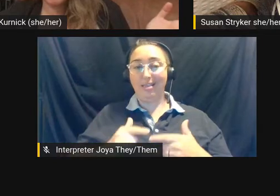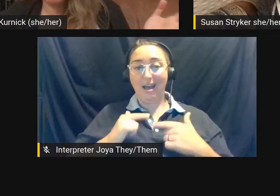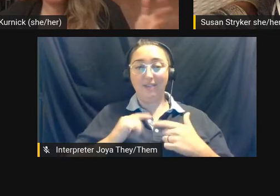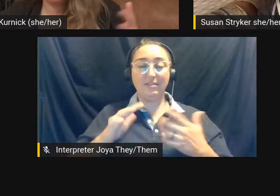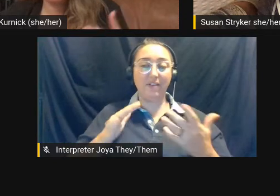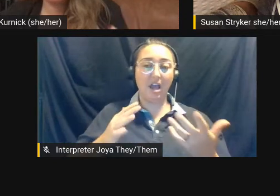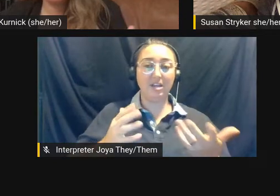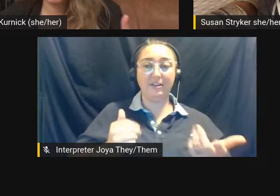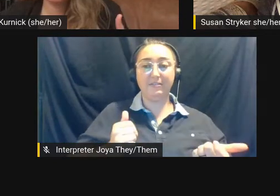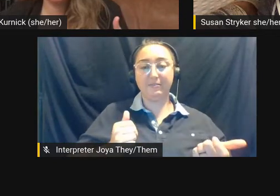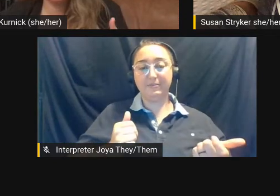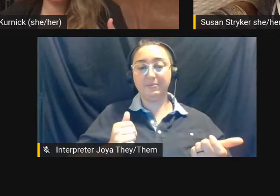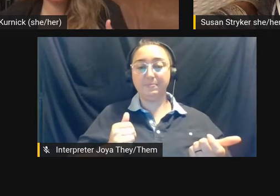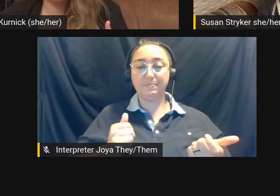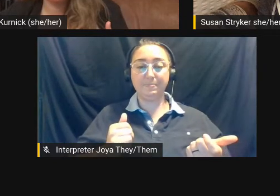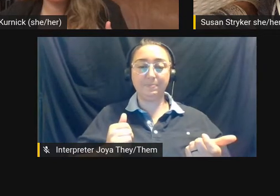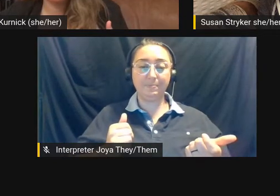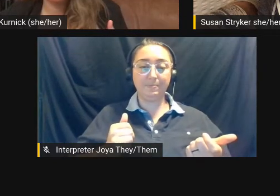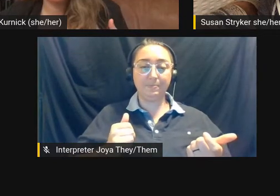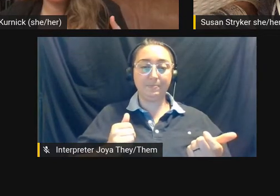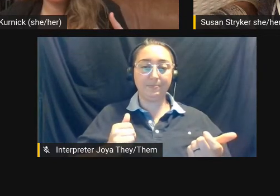been